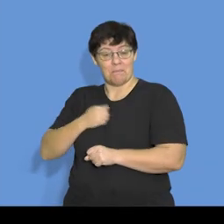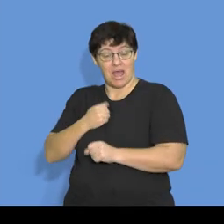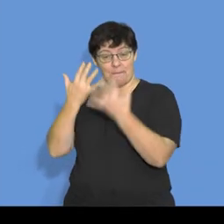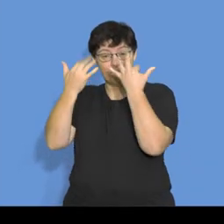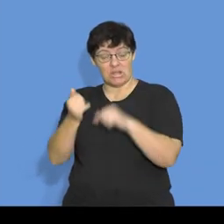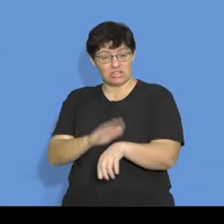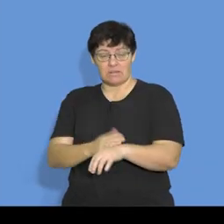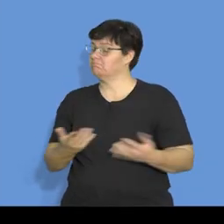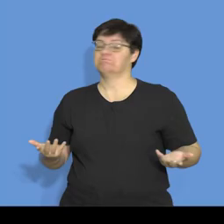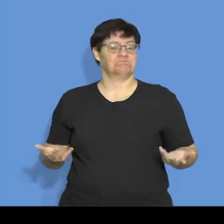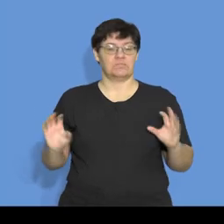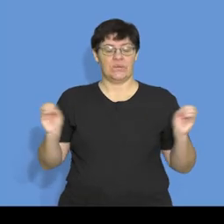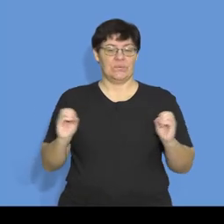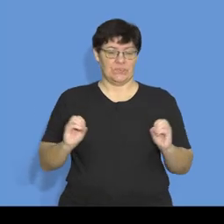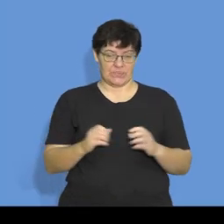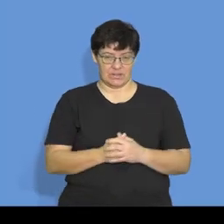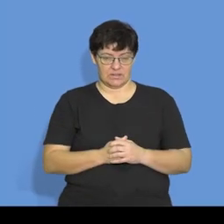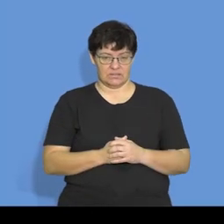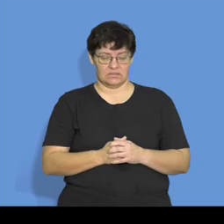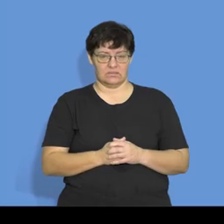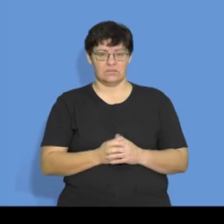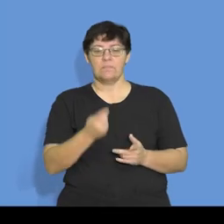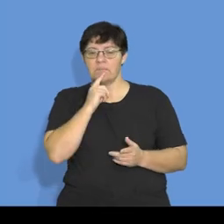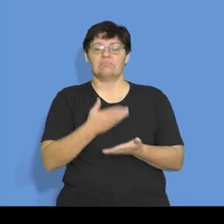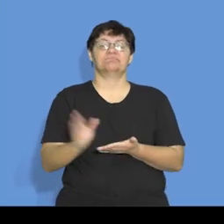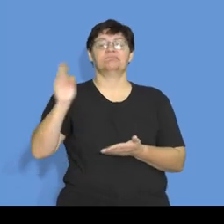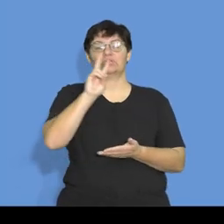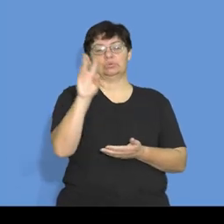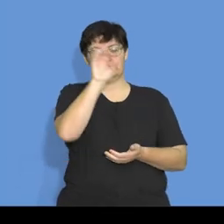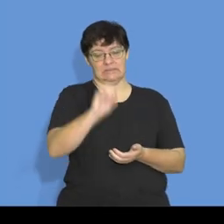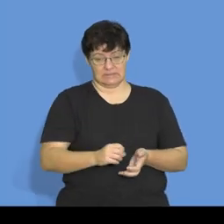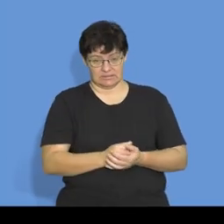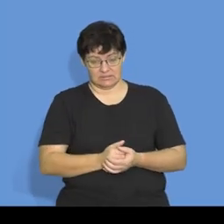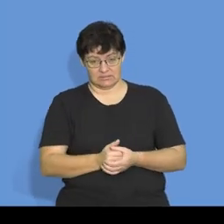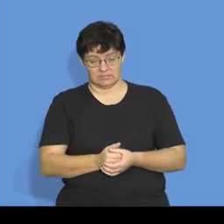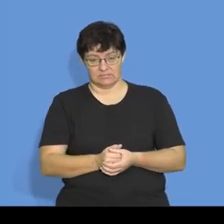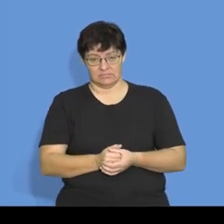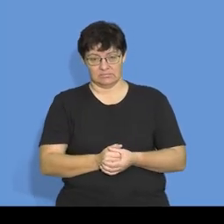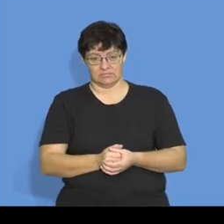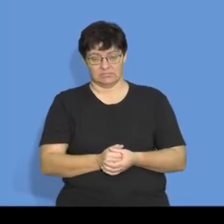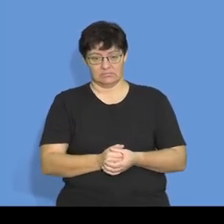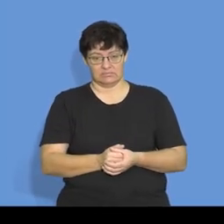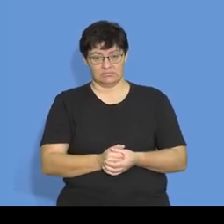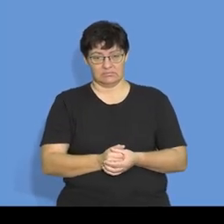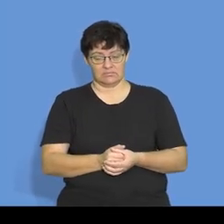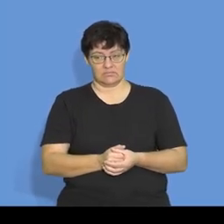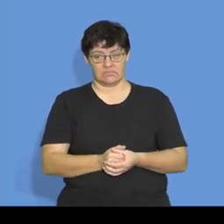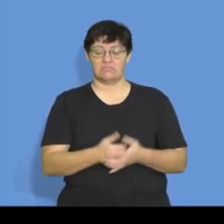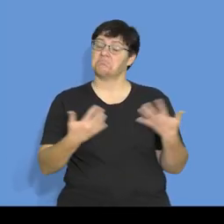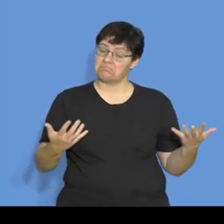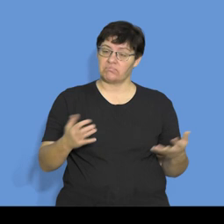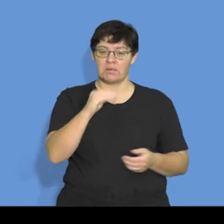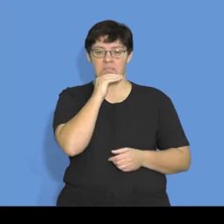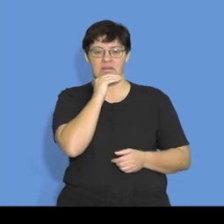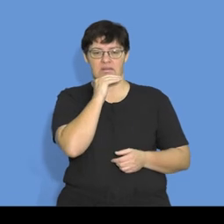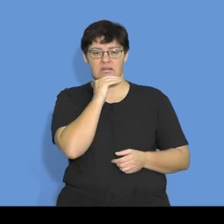September figure. That means by that time you'll be writing off the debt as irrecoverable, right? Meaning it